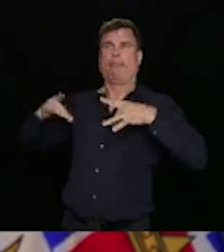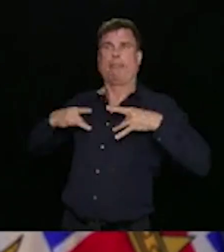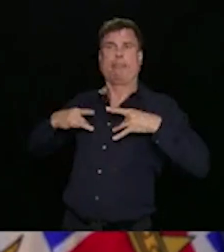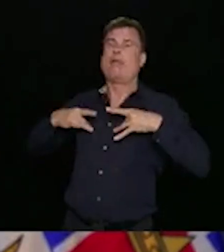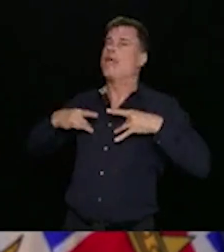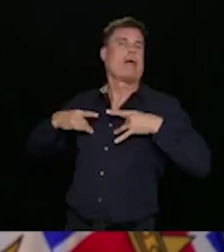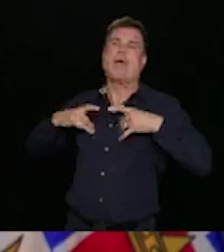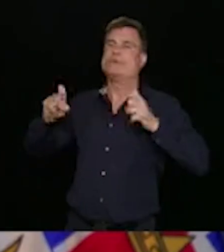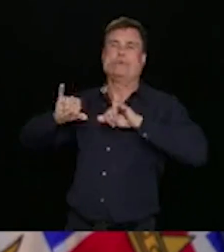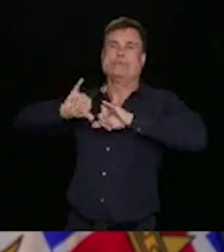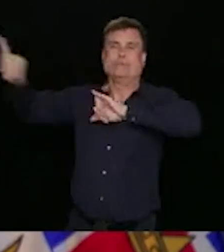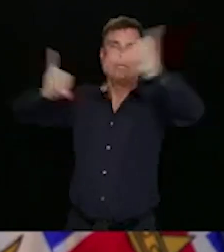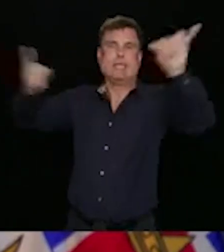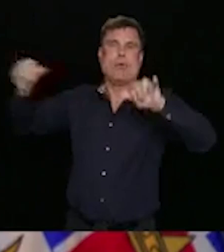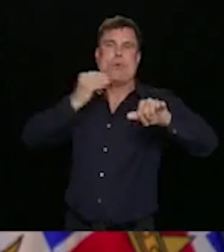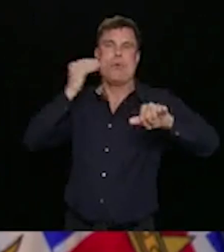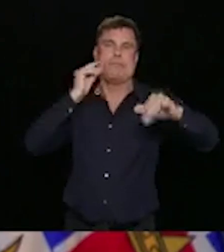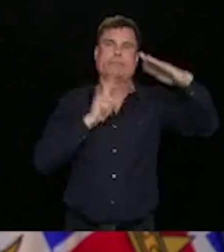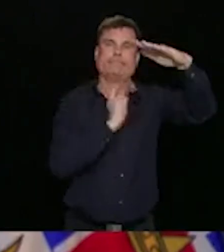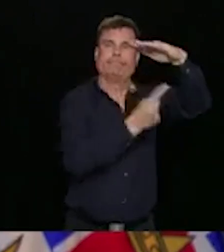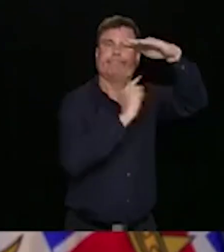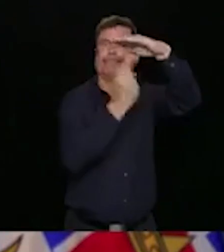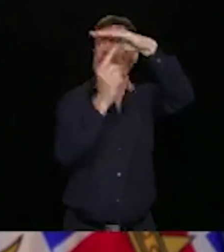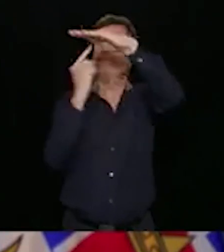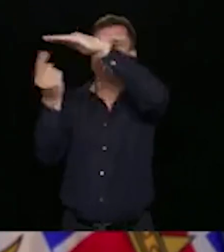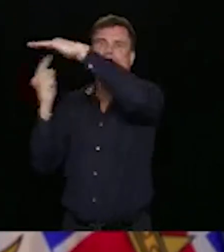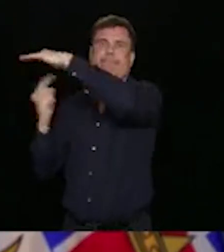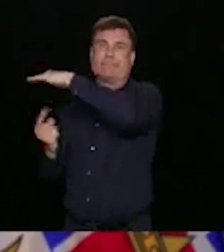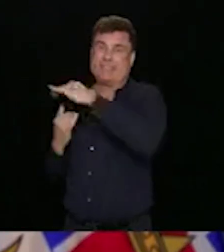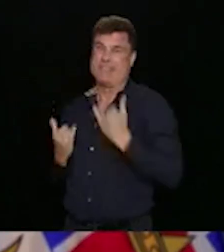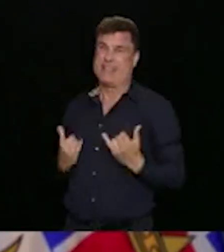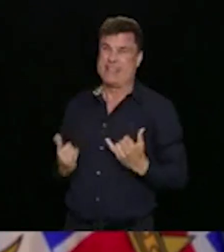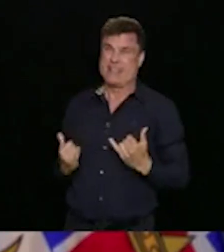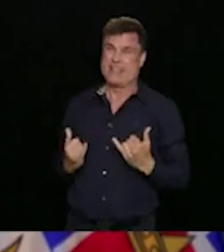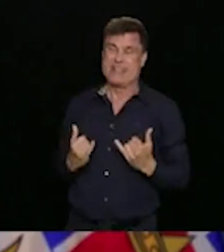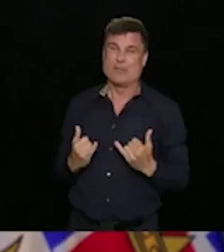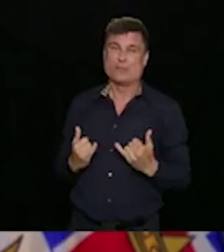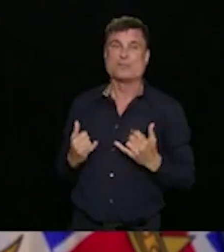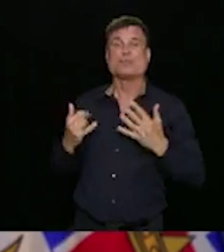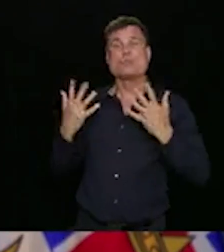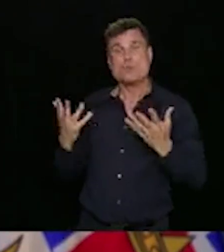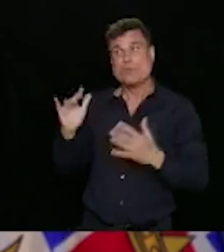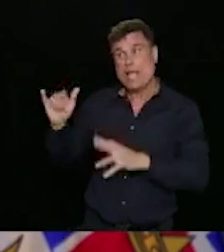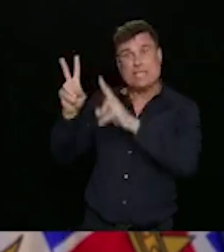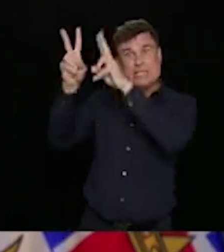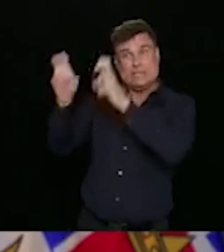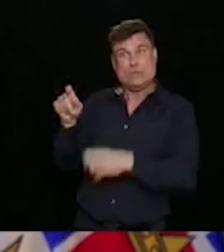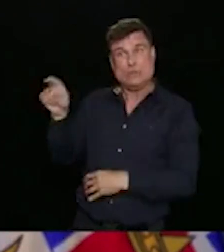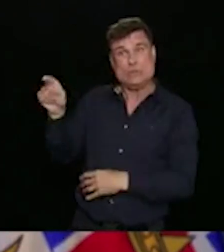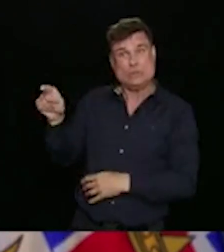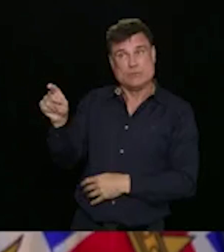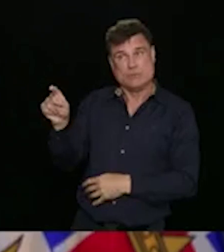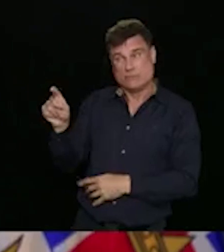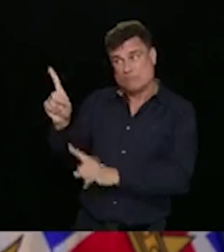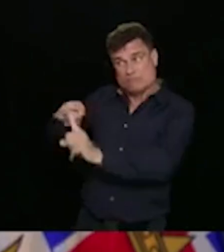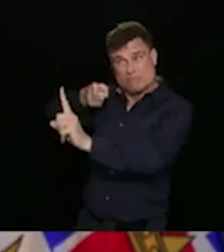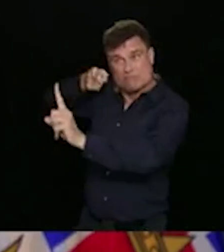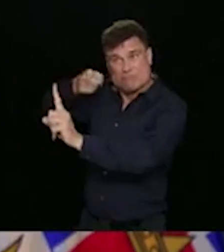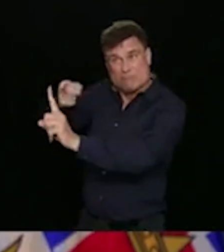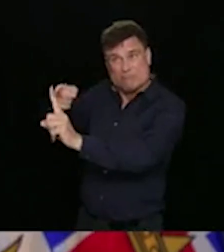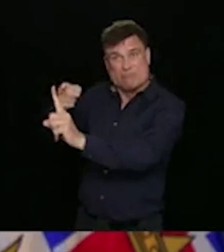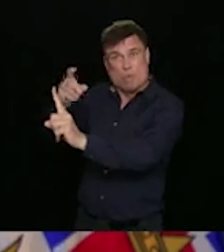our provincial approach. It's become very clear that this is not just a local issue and that it's not geography that's the issue.